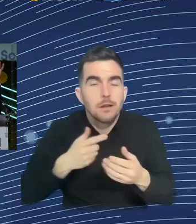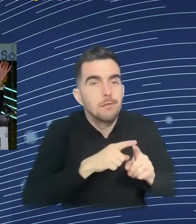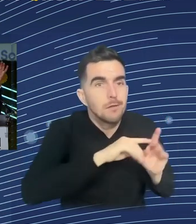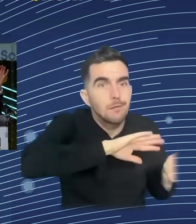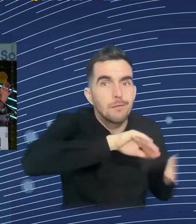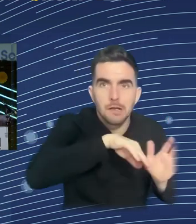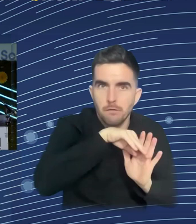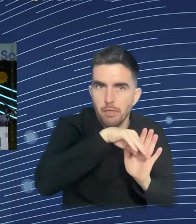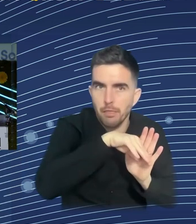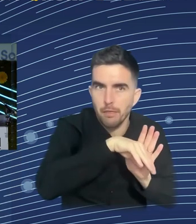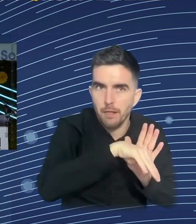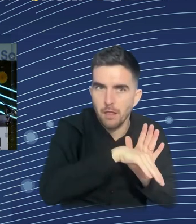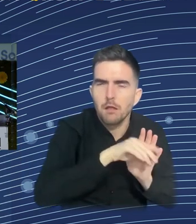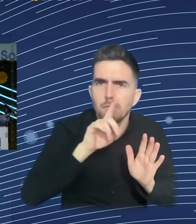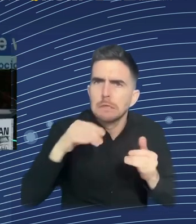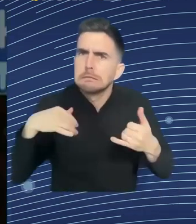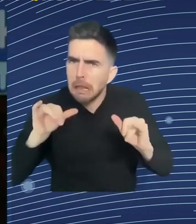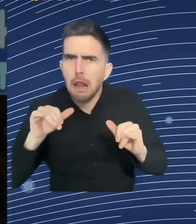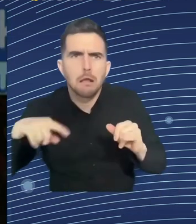of middle-range administrative jobs.